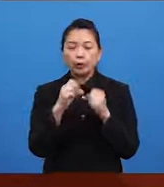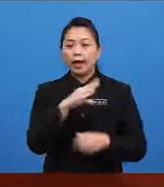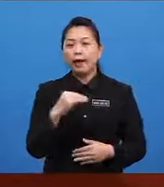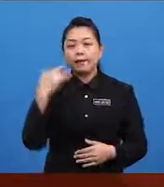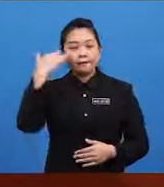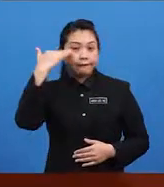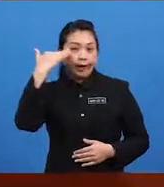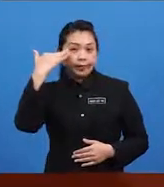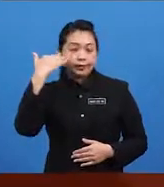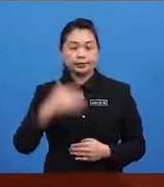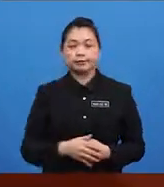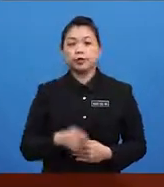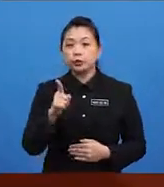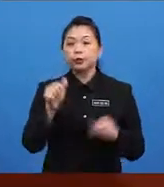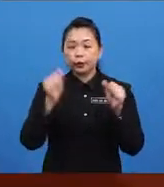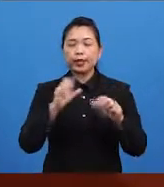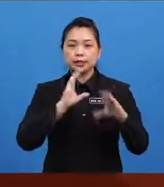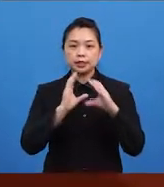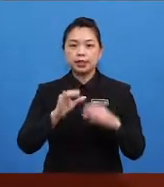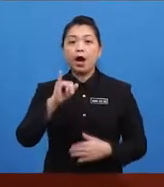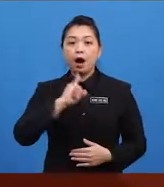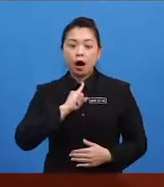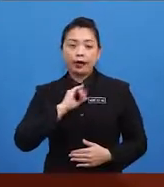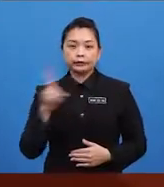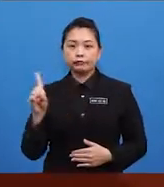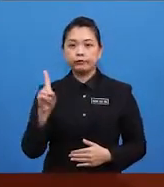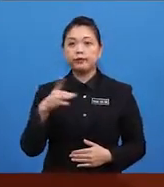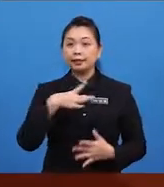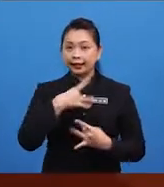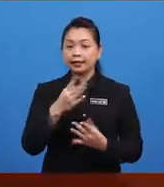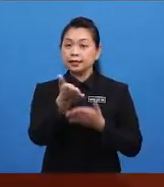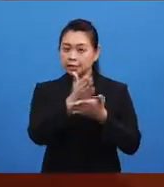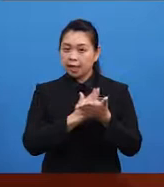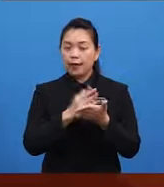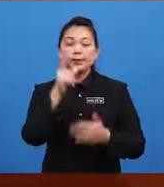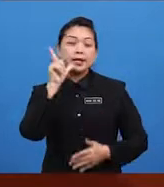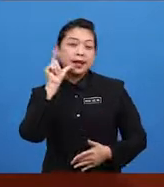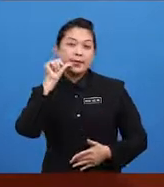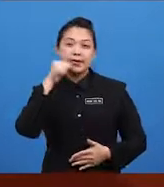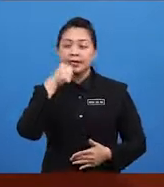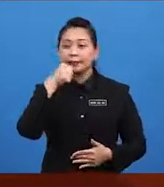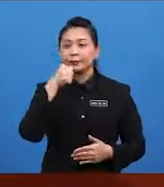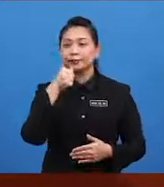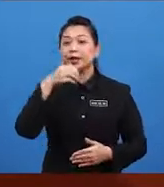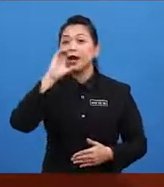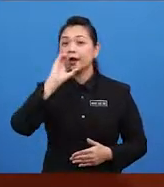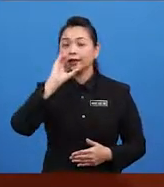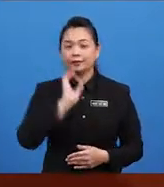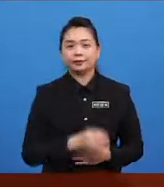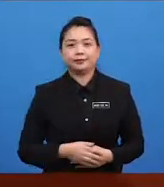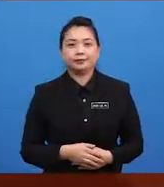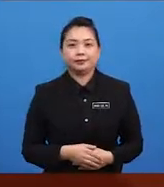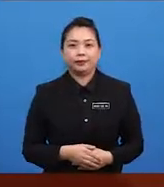lemonade, you can say, I'd like some lemonade. I'd like some lemonade.